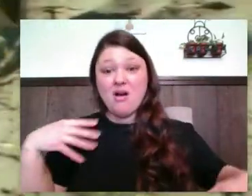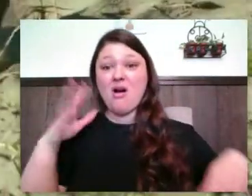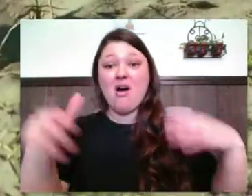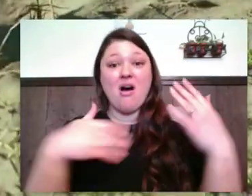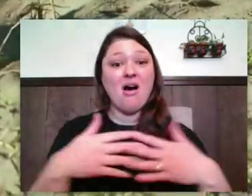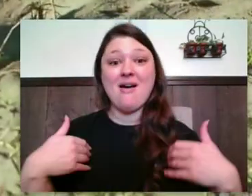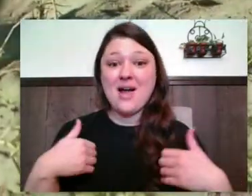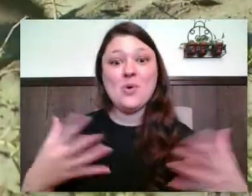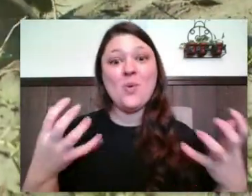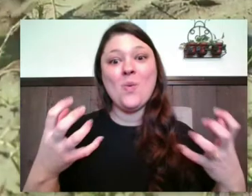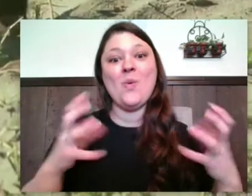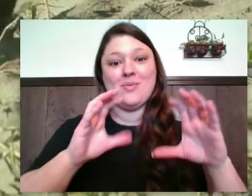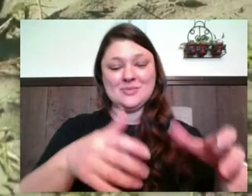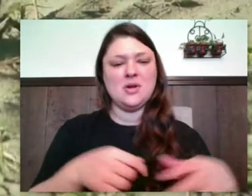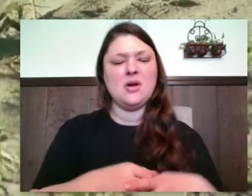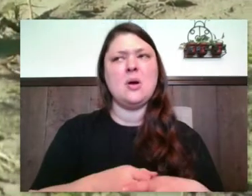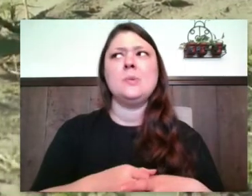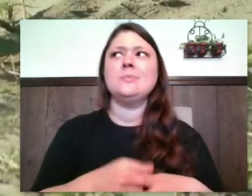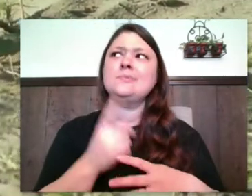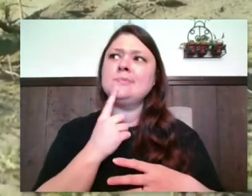like being alone?